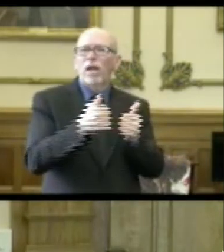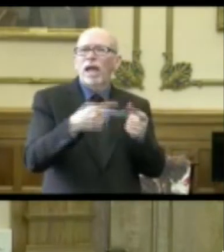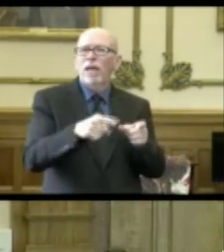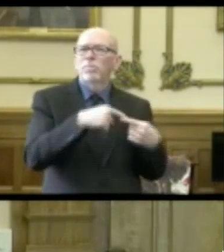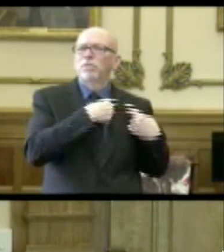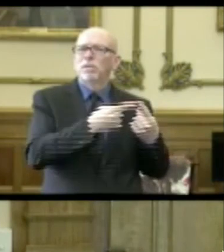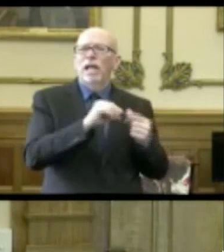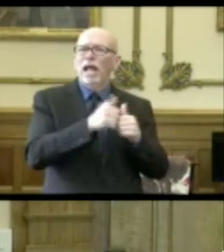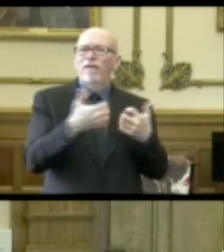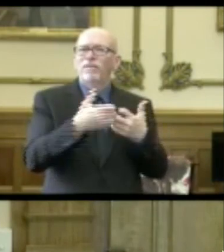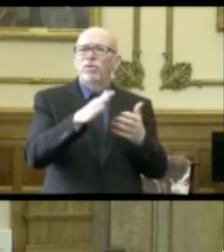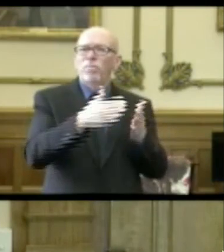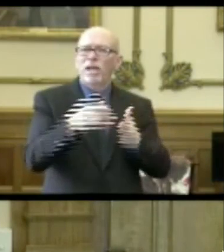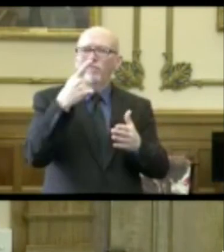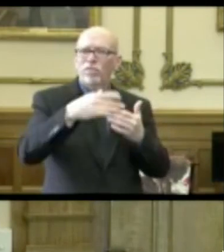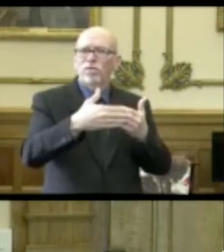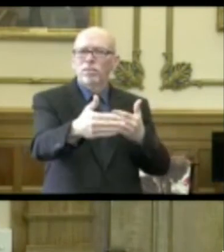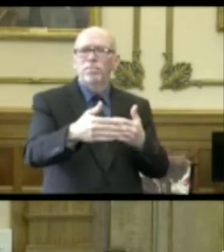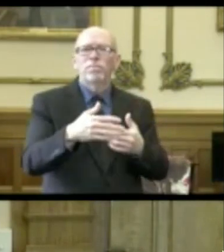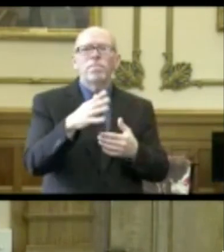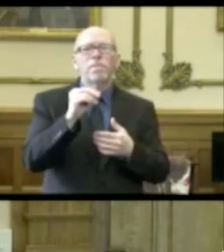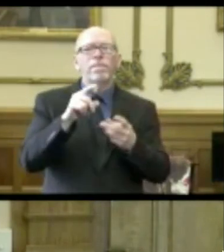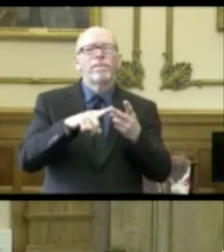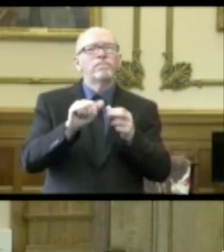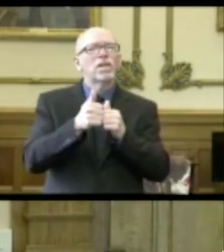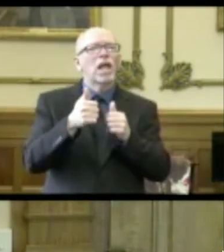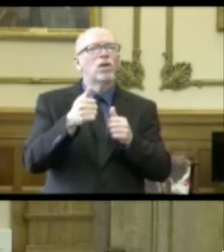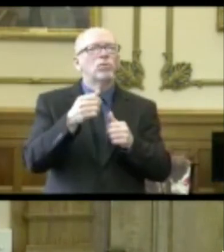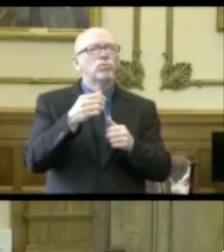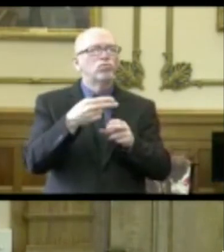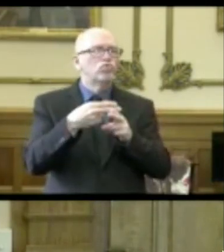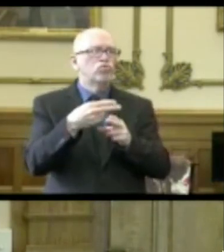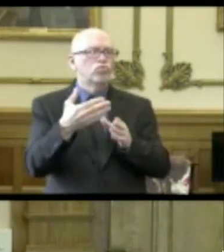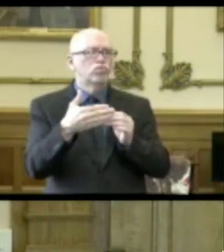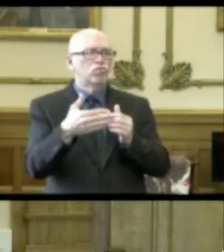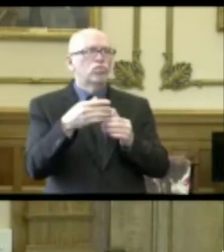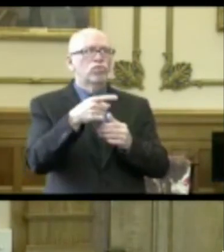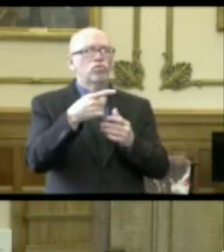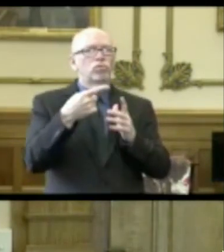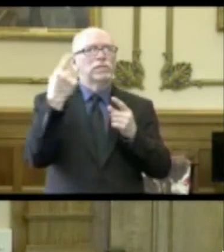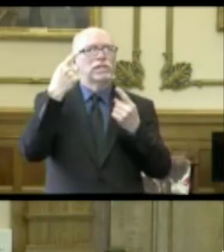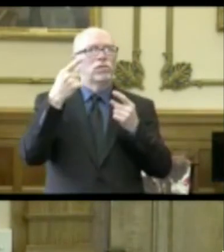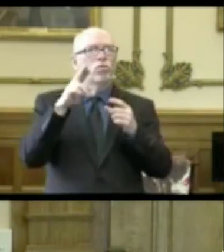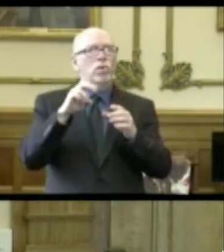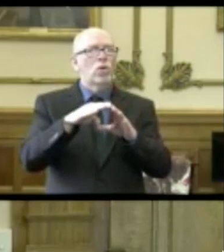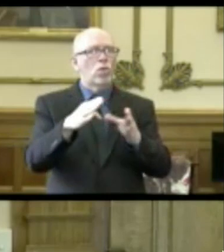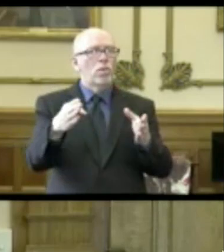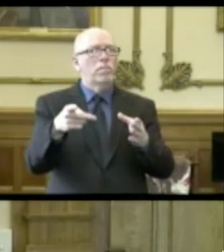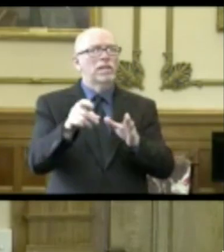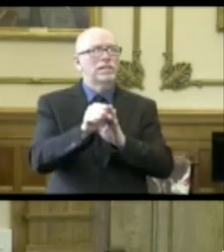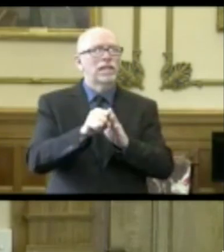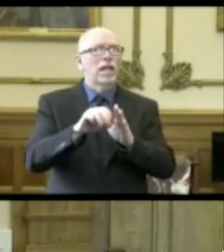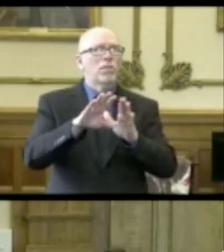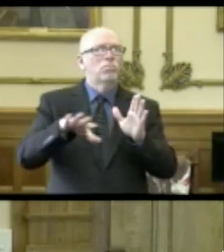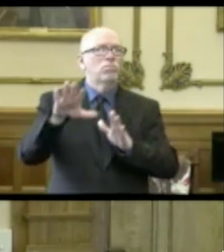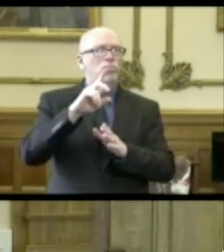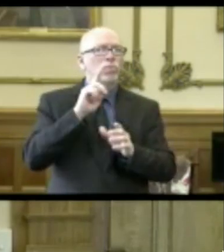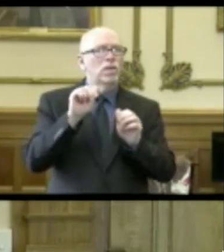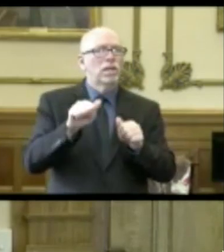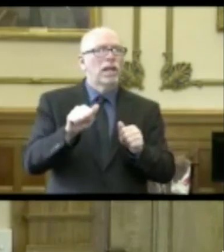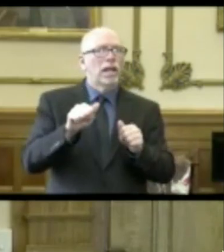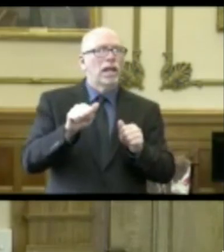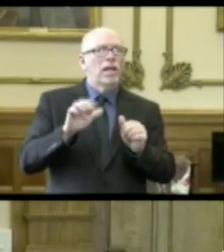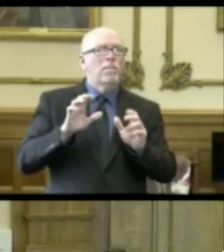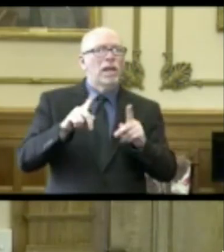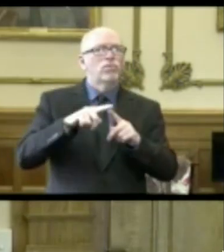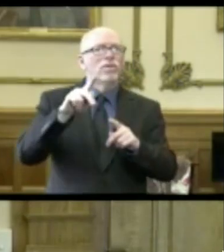fits in your plan for reopening? And then how soon do you think as you consider the reopening process that the state might be able to enter into